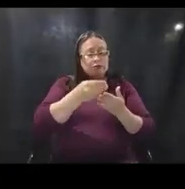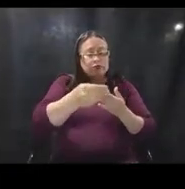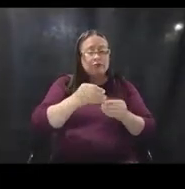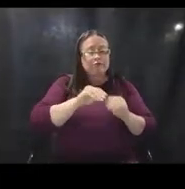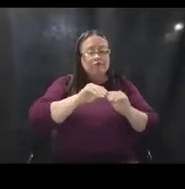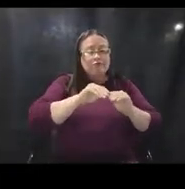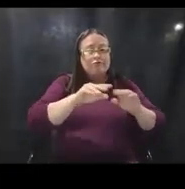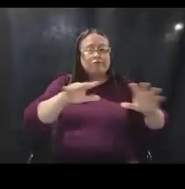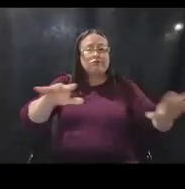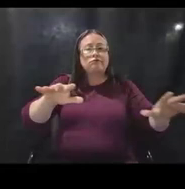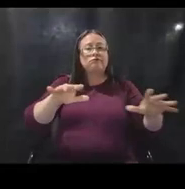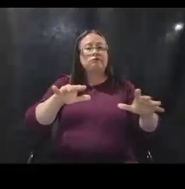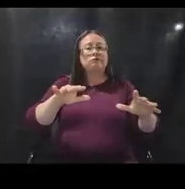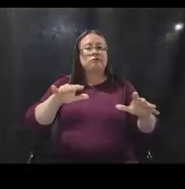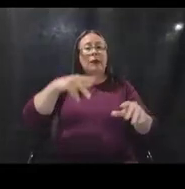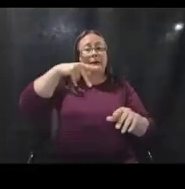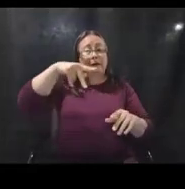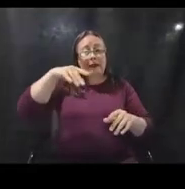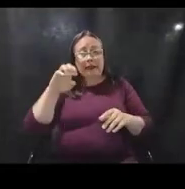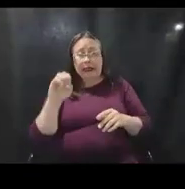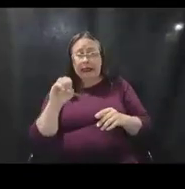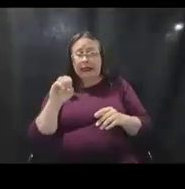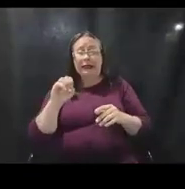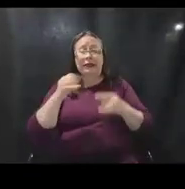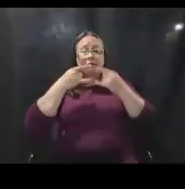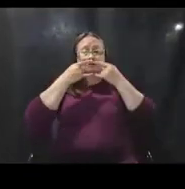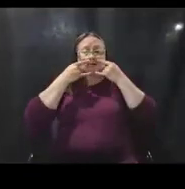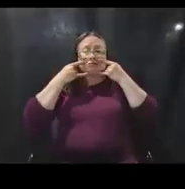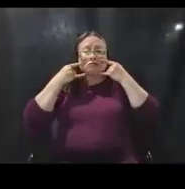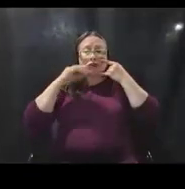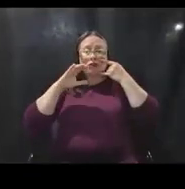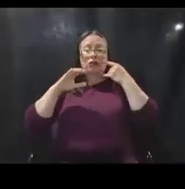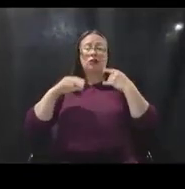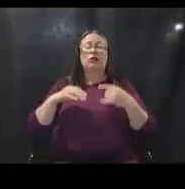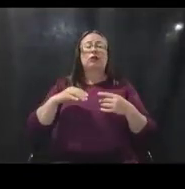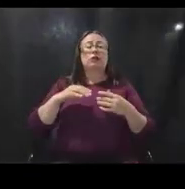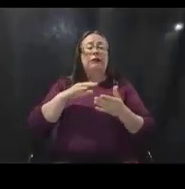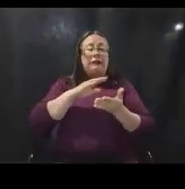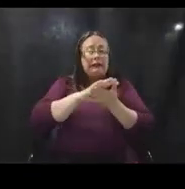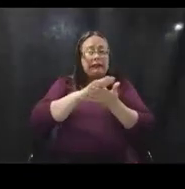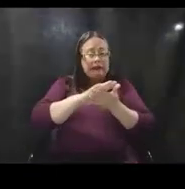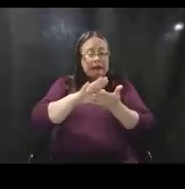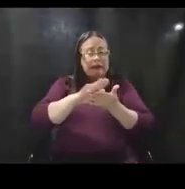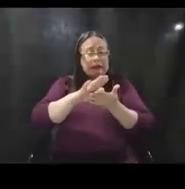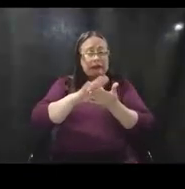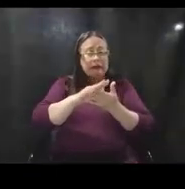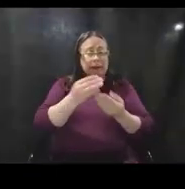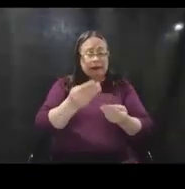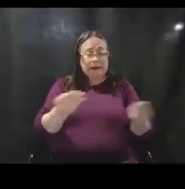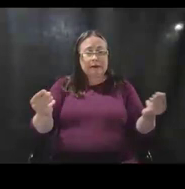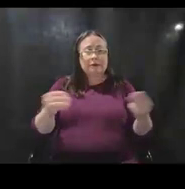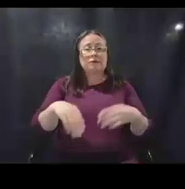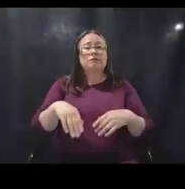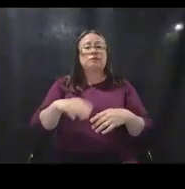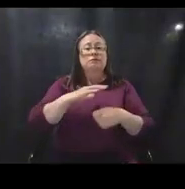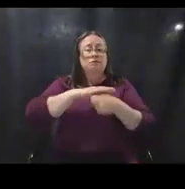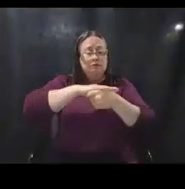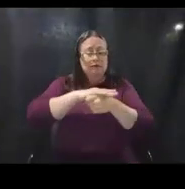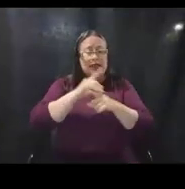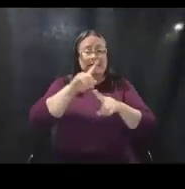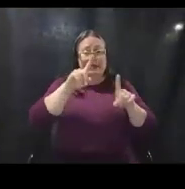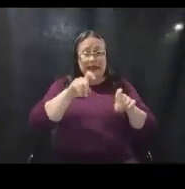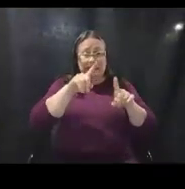distribution of PPE and cloth face coverings, cleaning and disinfection, COVID-19 testing,